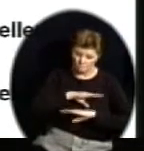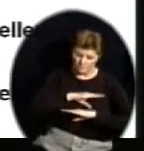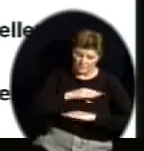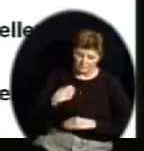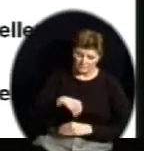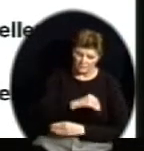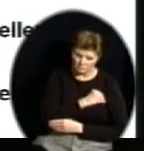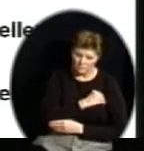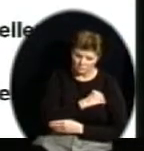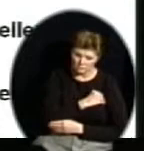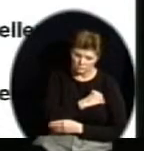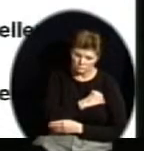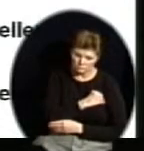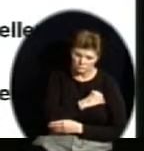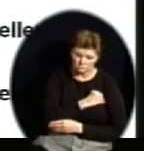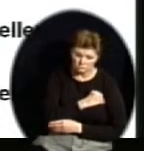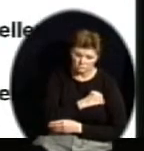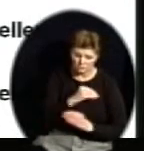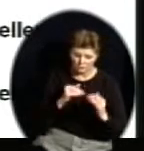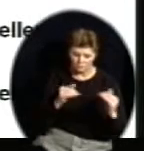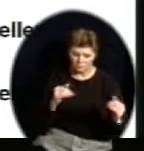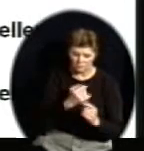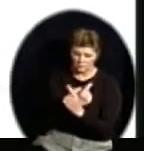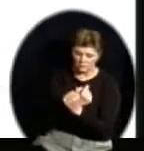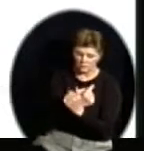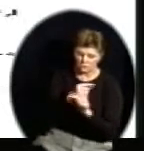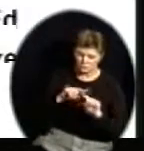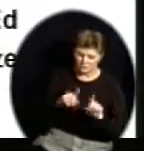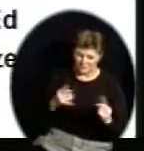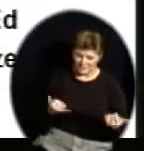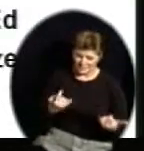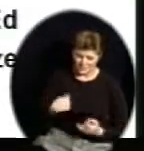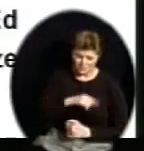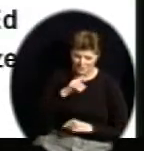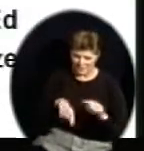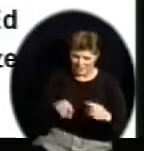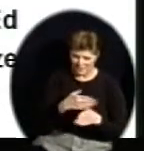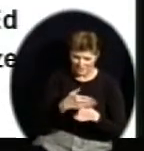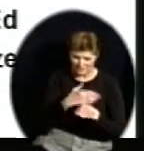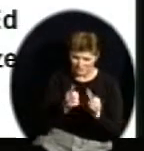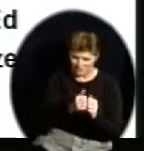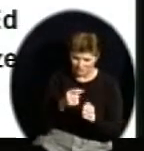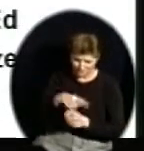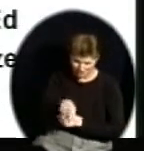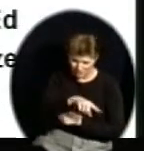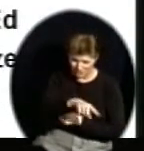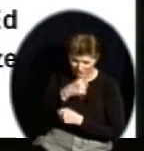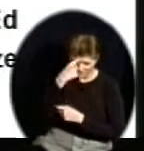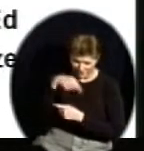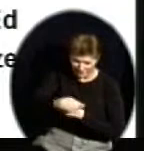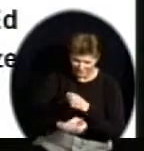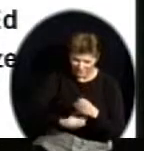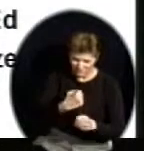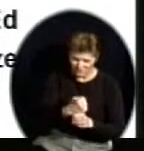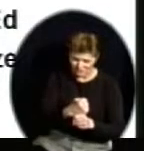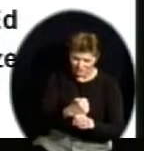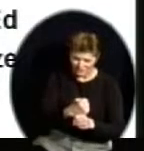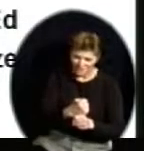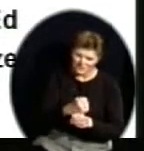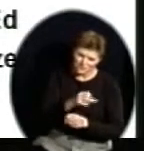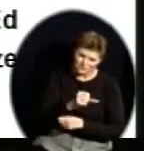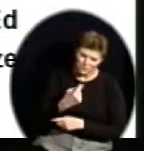can't share that information with you at this time, because we're going to, however, share with you the changes that have been occurring in the Kansas